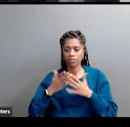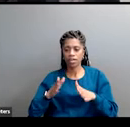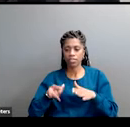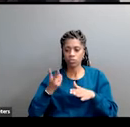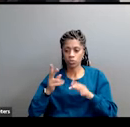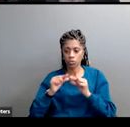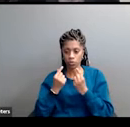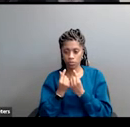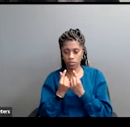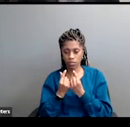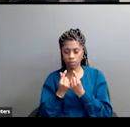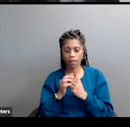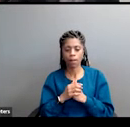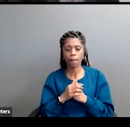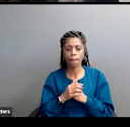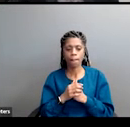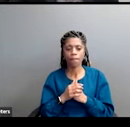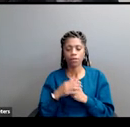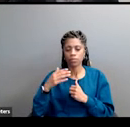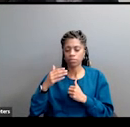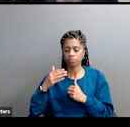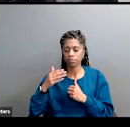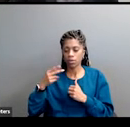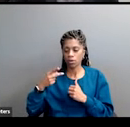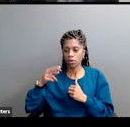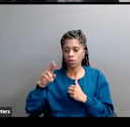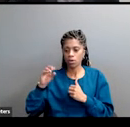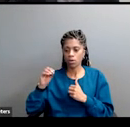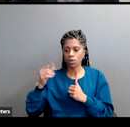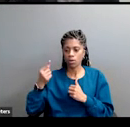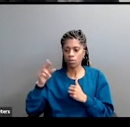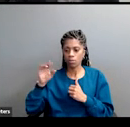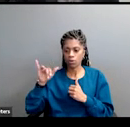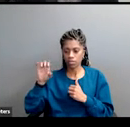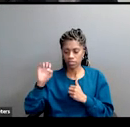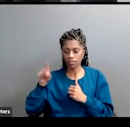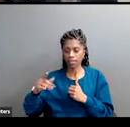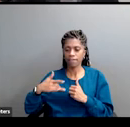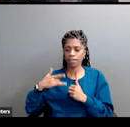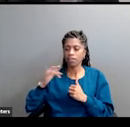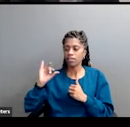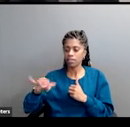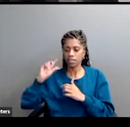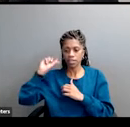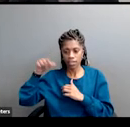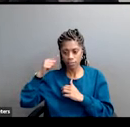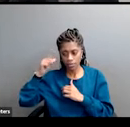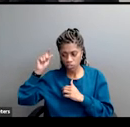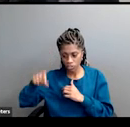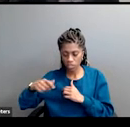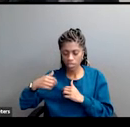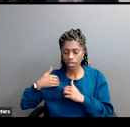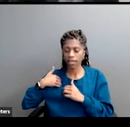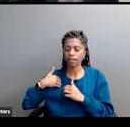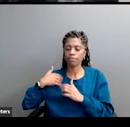Progressives who feel warmly towards people of color, believe government has a role in regulating the marketplace, think that the